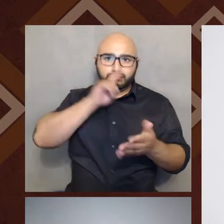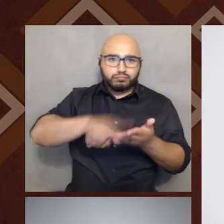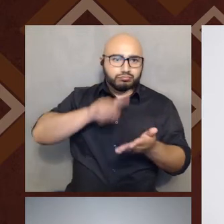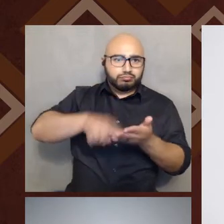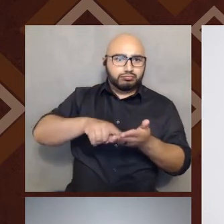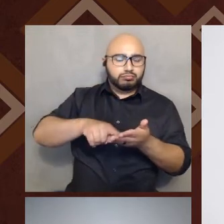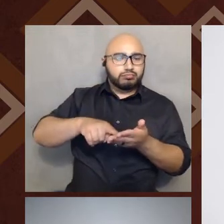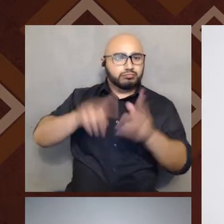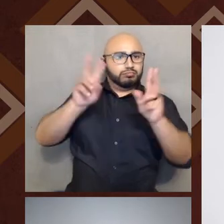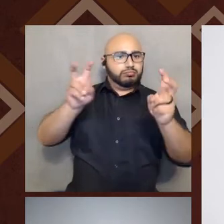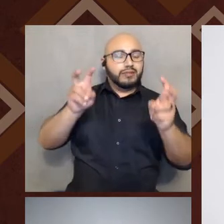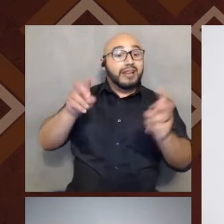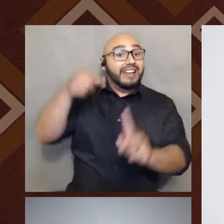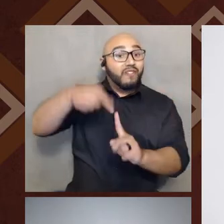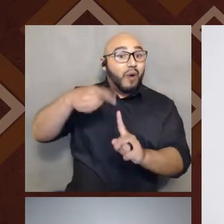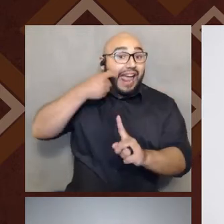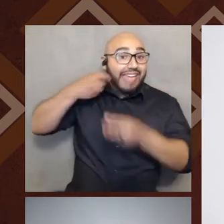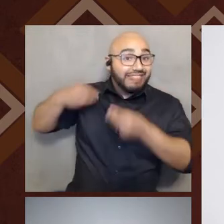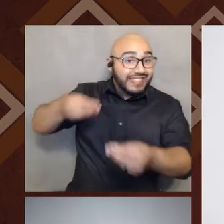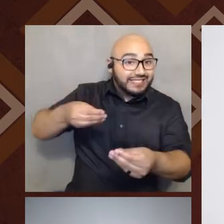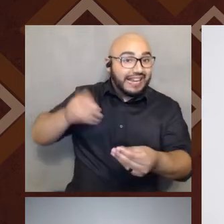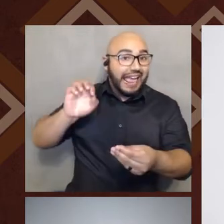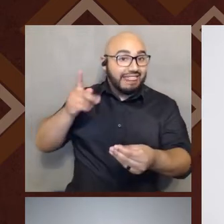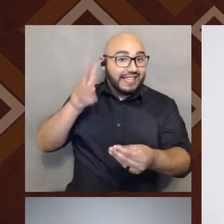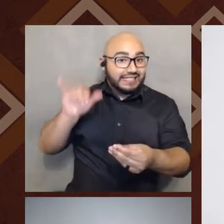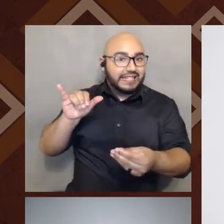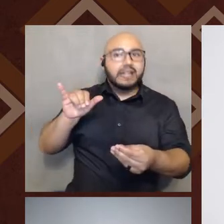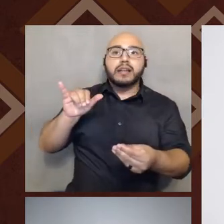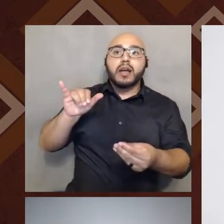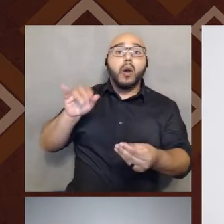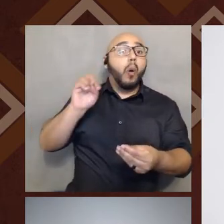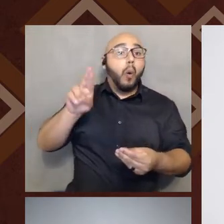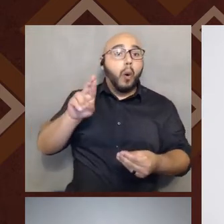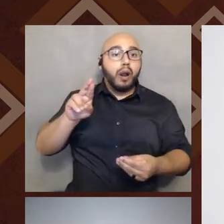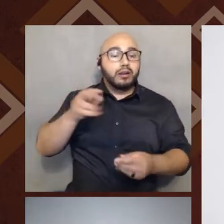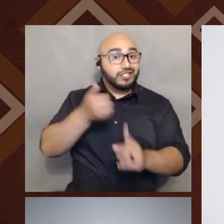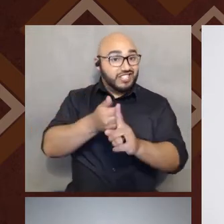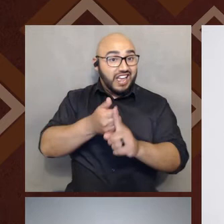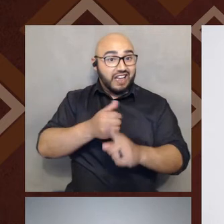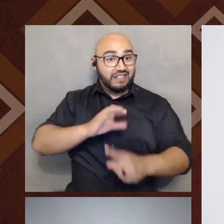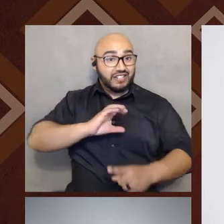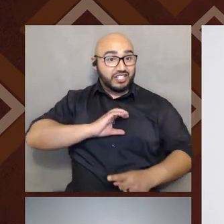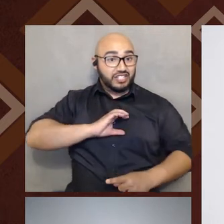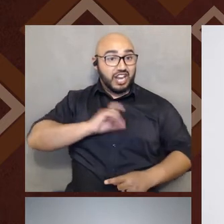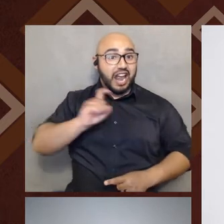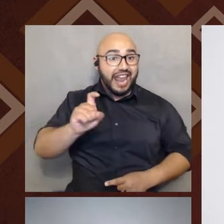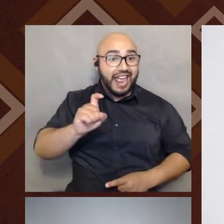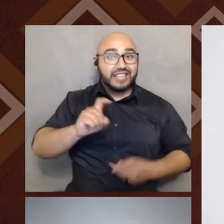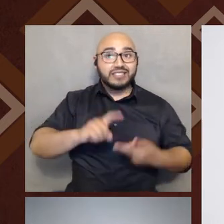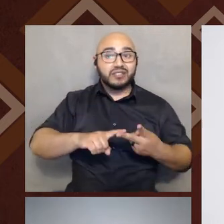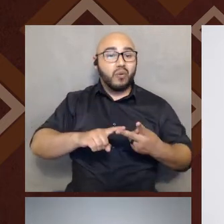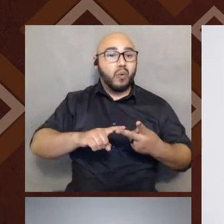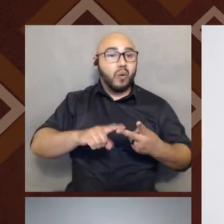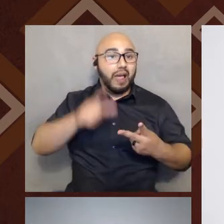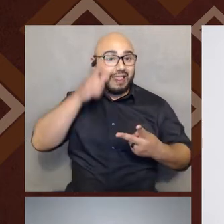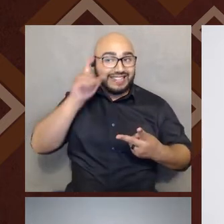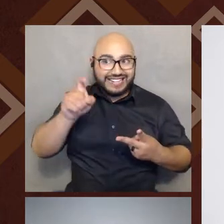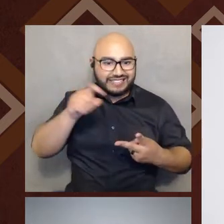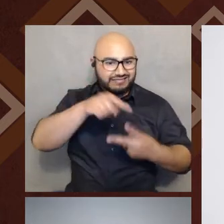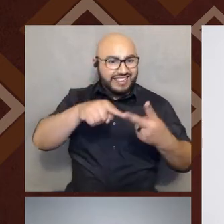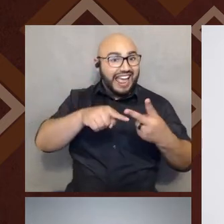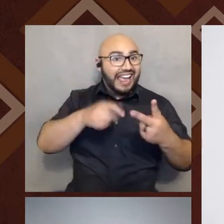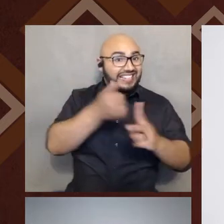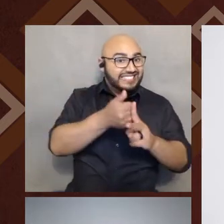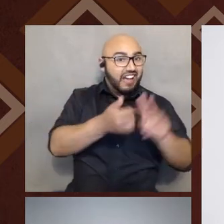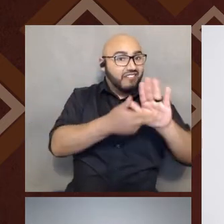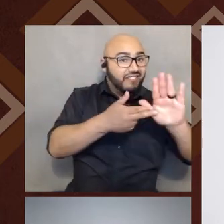about is ethnicity. Um, is being Chicanx or Latinx an ethnicity or is it a race, right? Um,